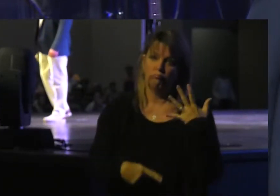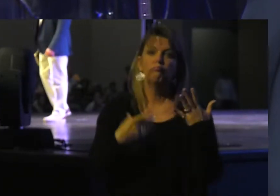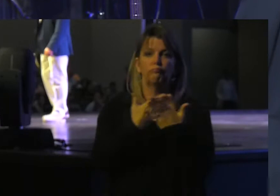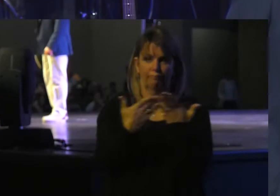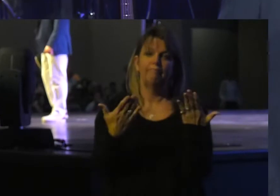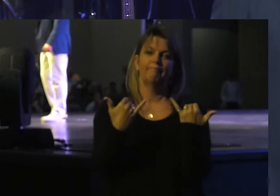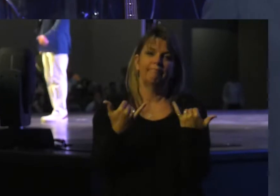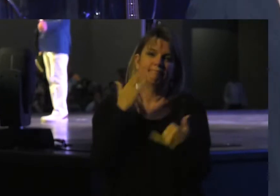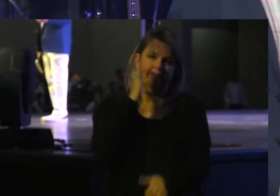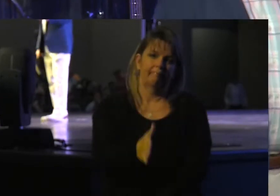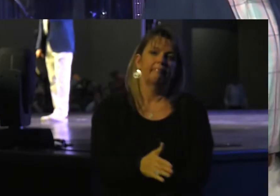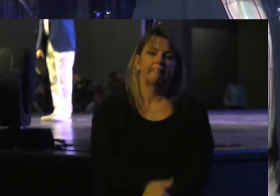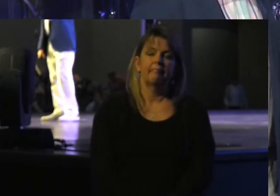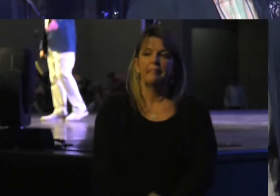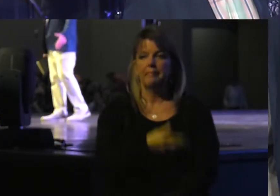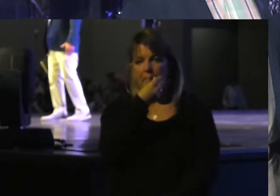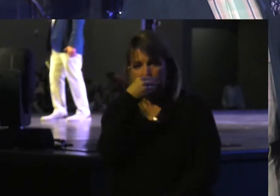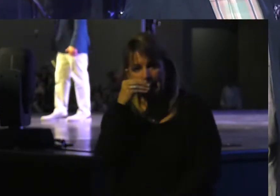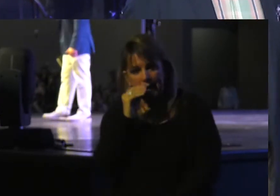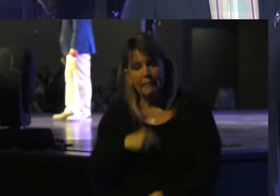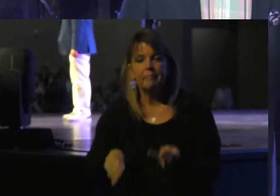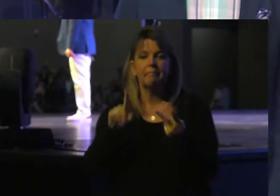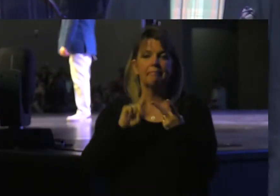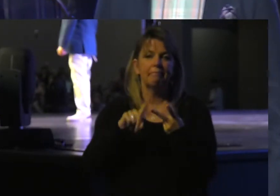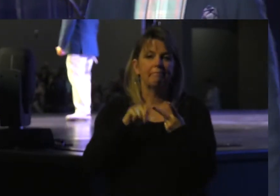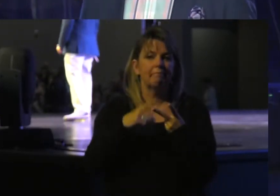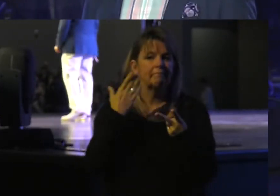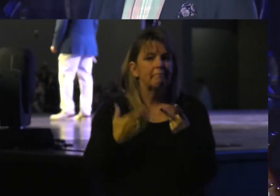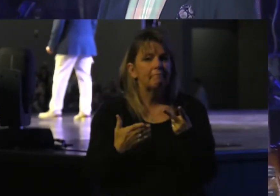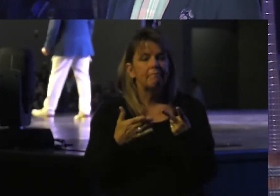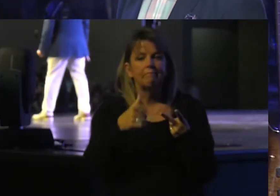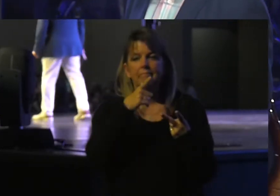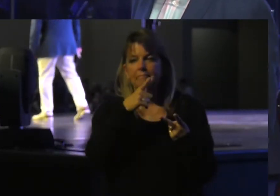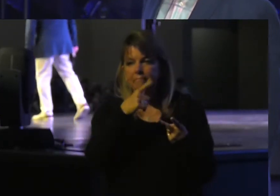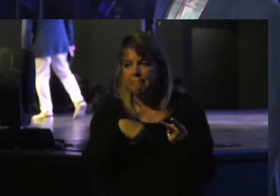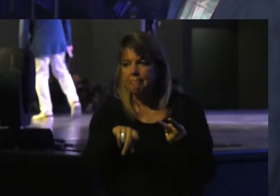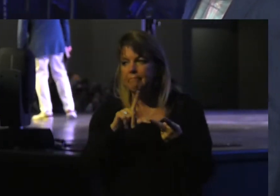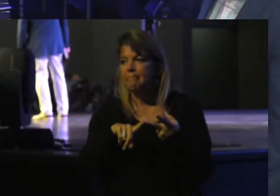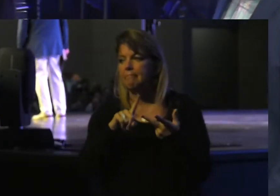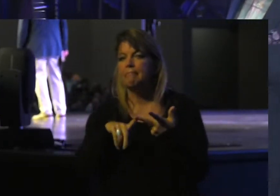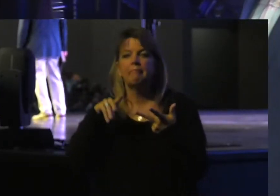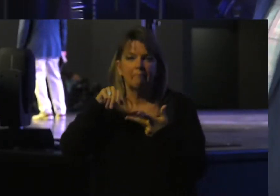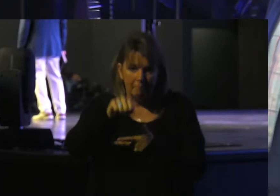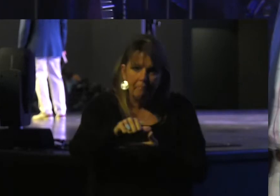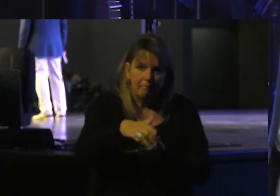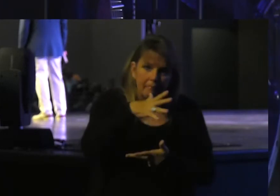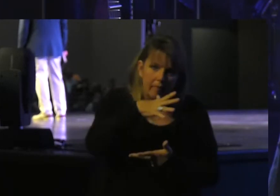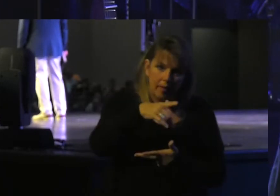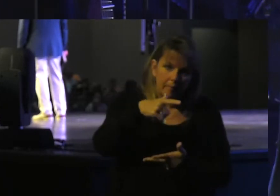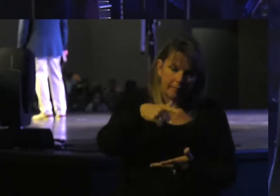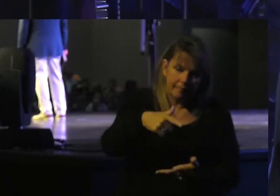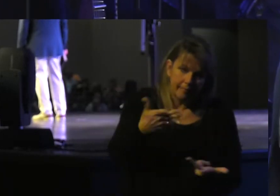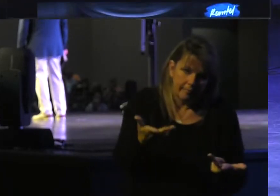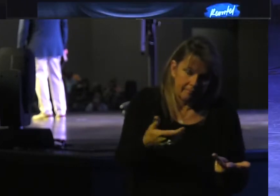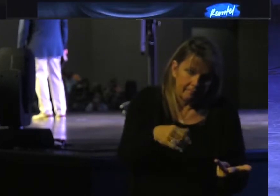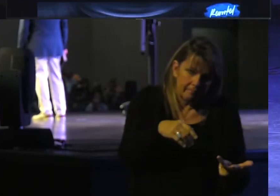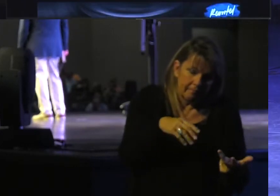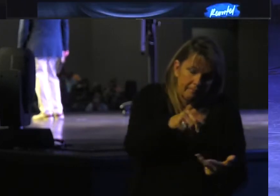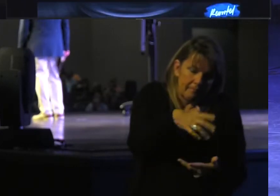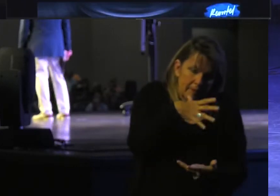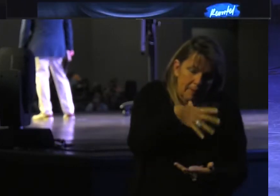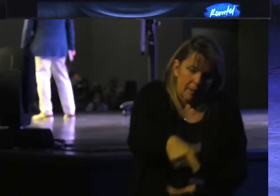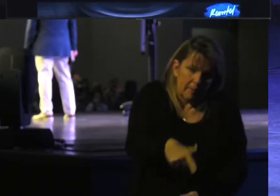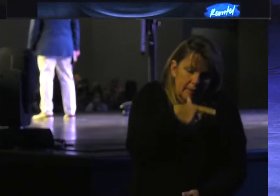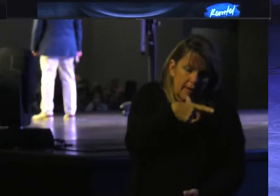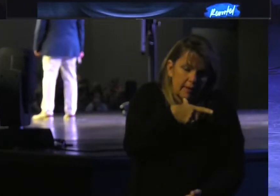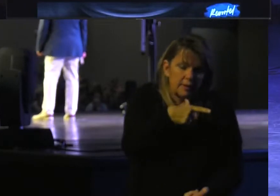today. Flowers, perhaps lunch. For heaven's sake, buy her lunch. I'll